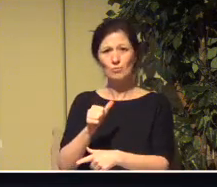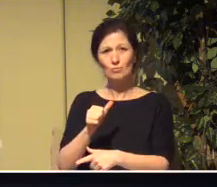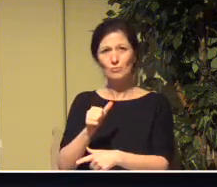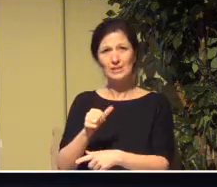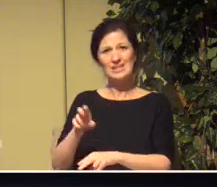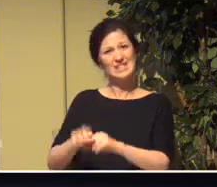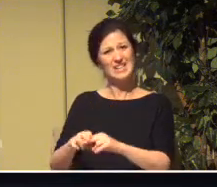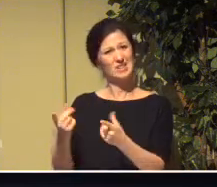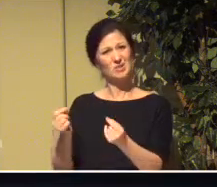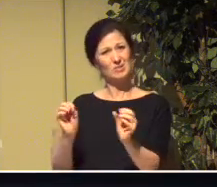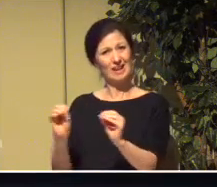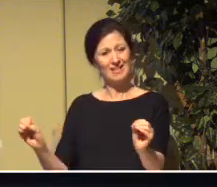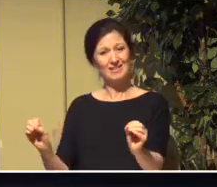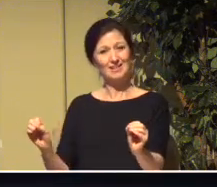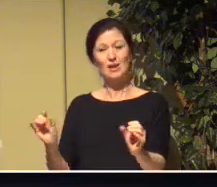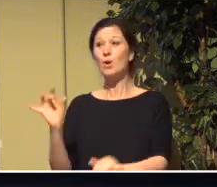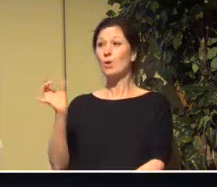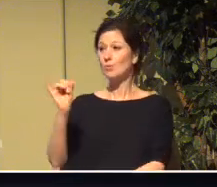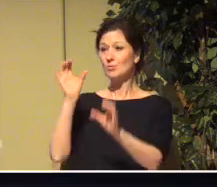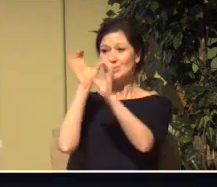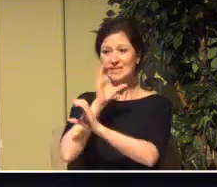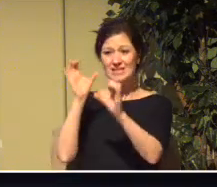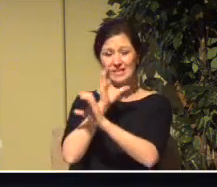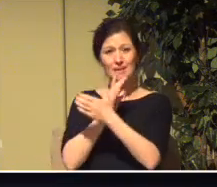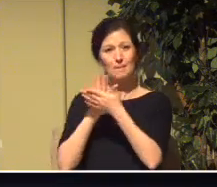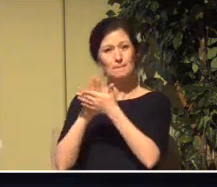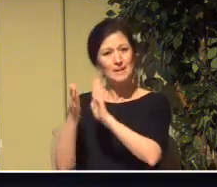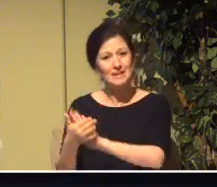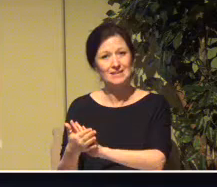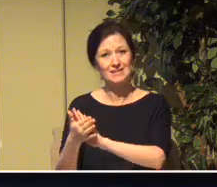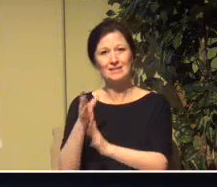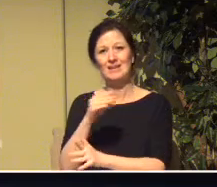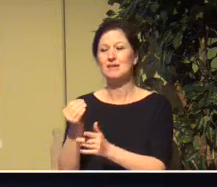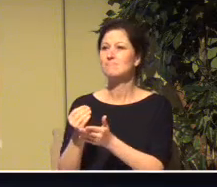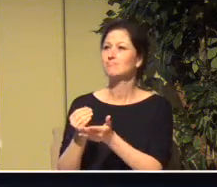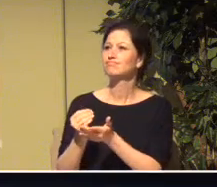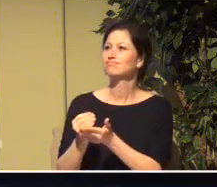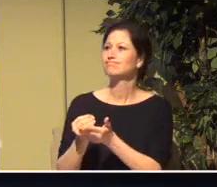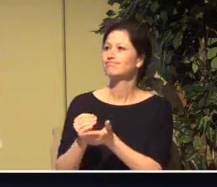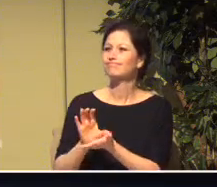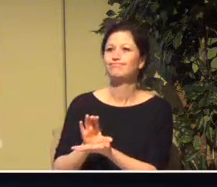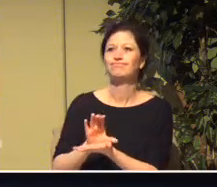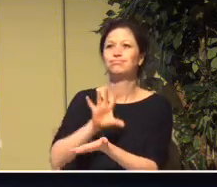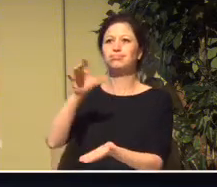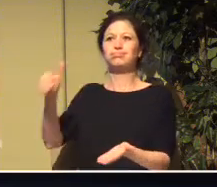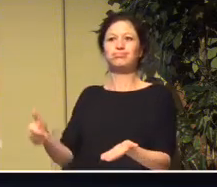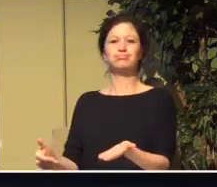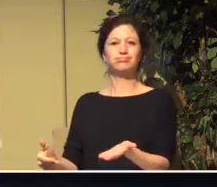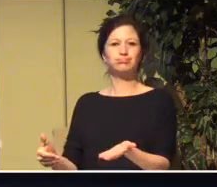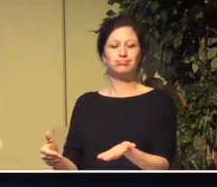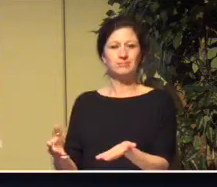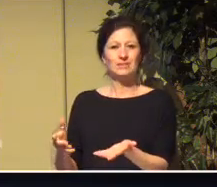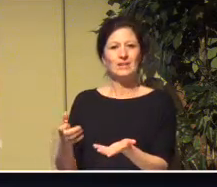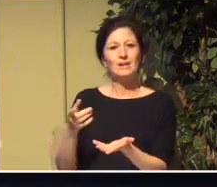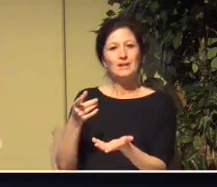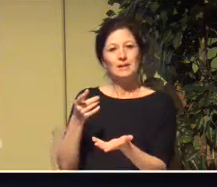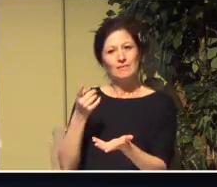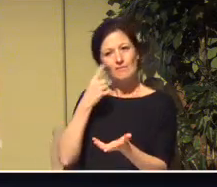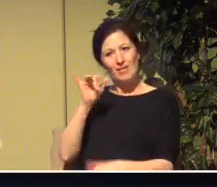Also, seek the peace and the prosperity of the city to which I've carried you into exile. That would be Babylon.